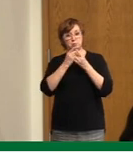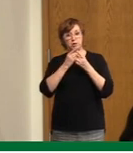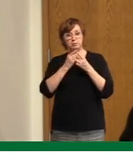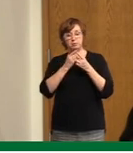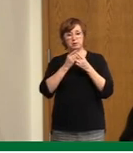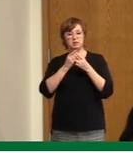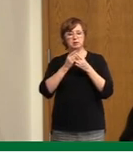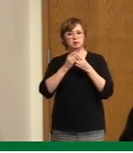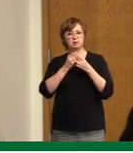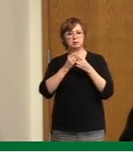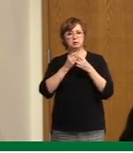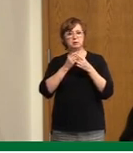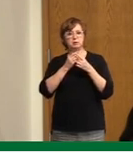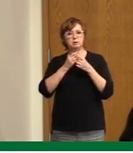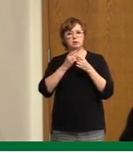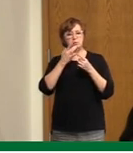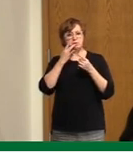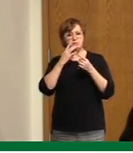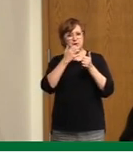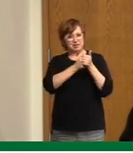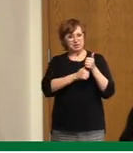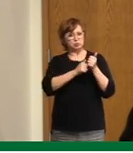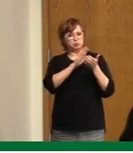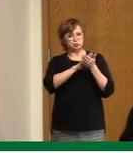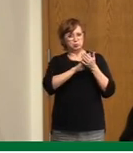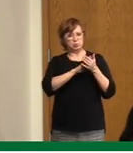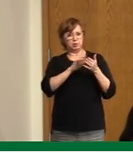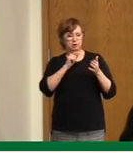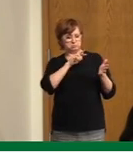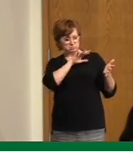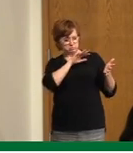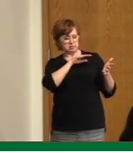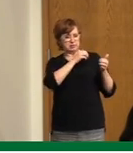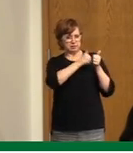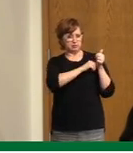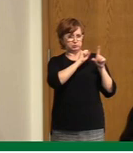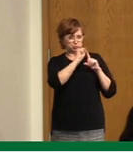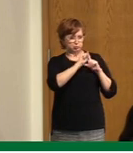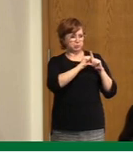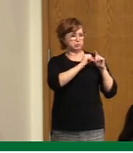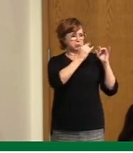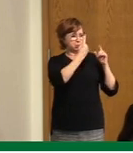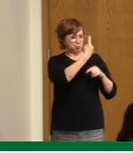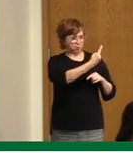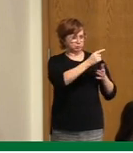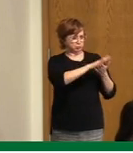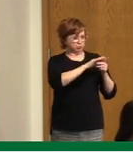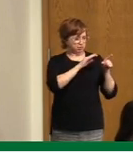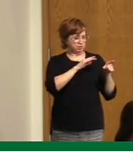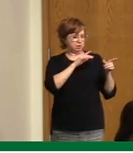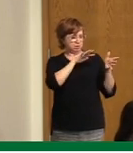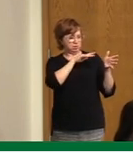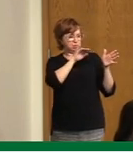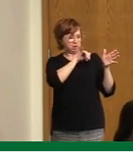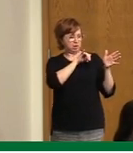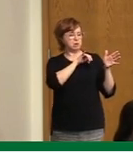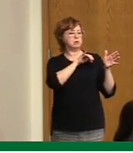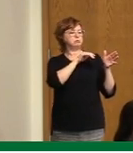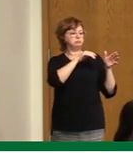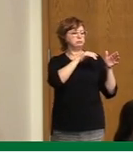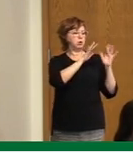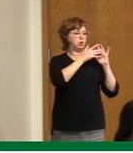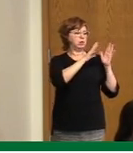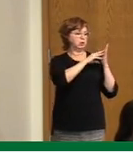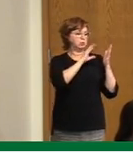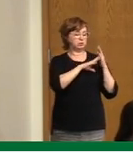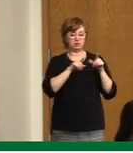you know, operational reasons in consultation with the local medical health officer. In terms of the government's